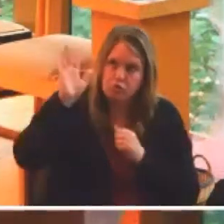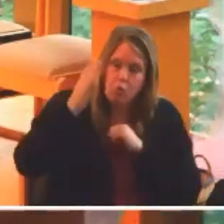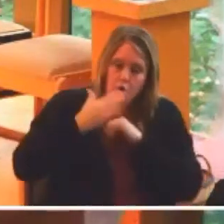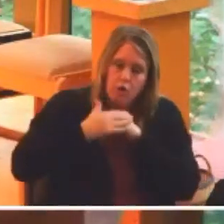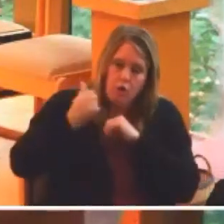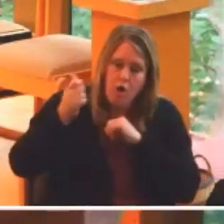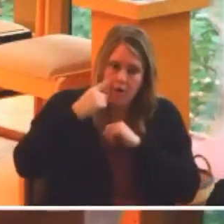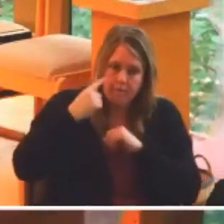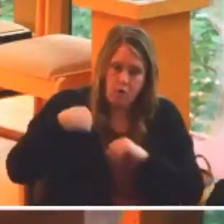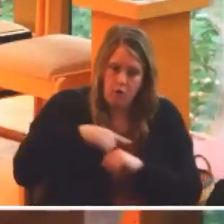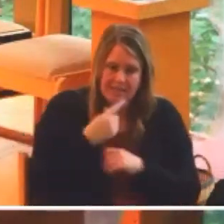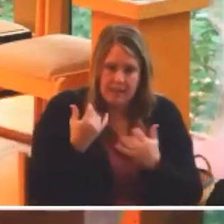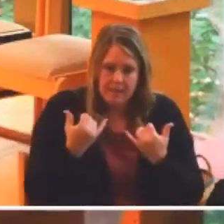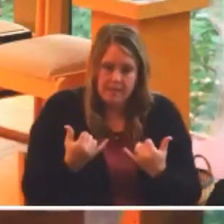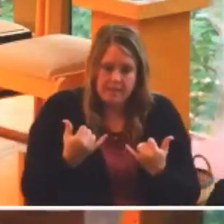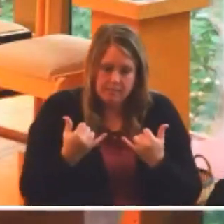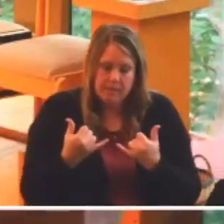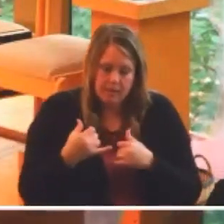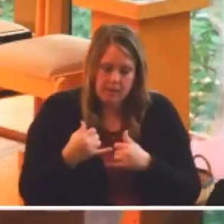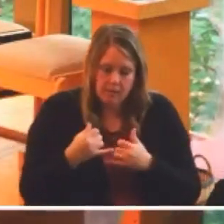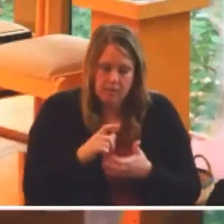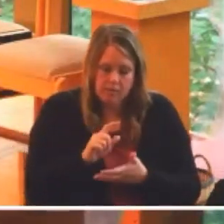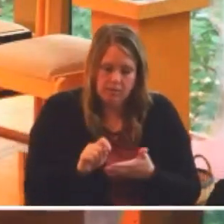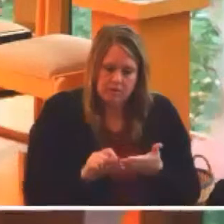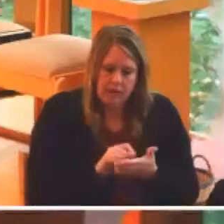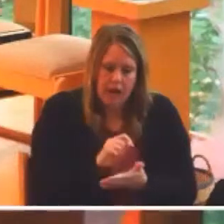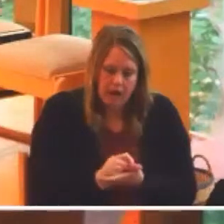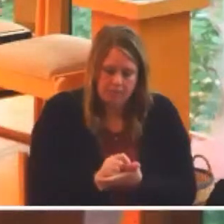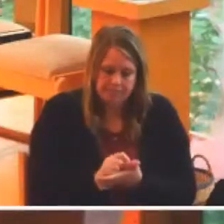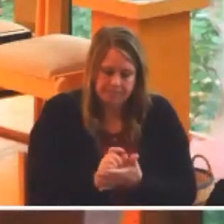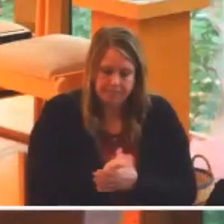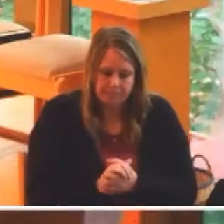this particular season of our common life.